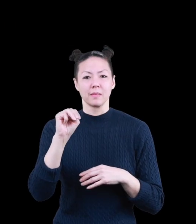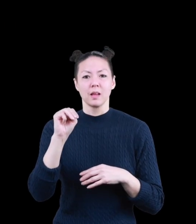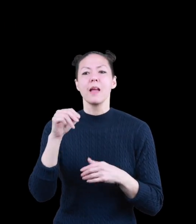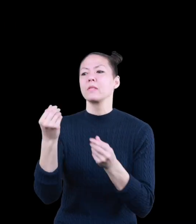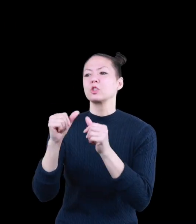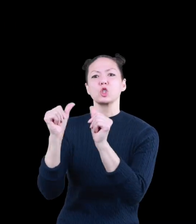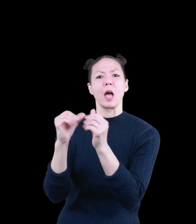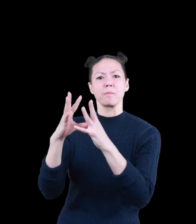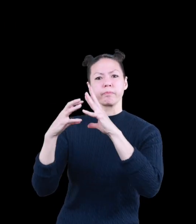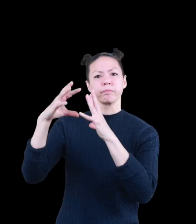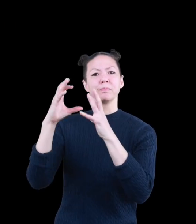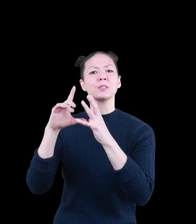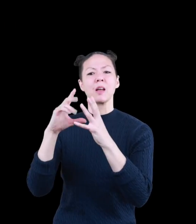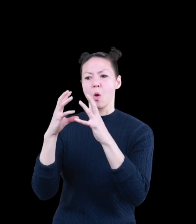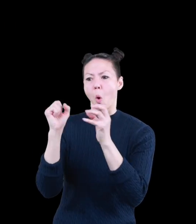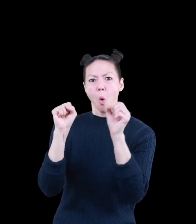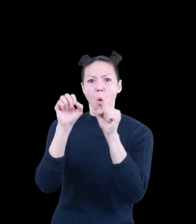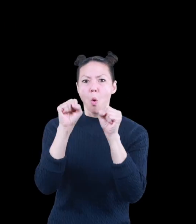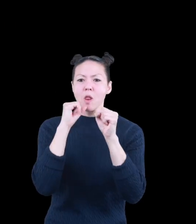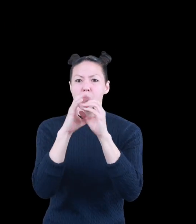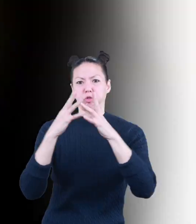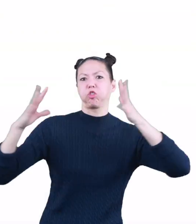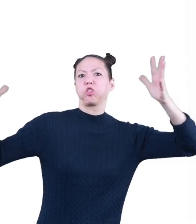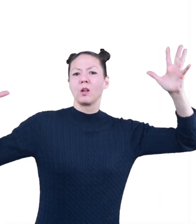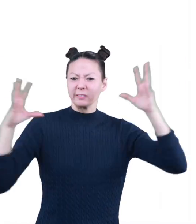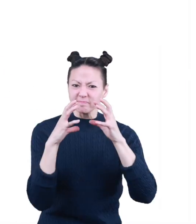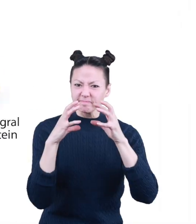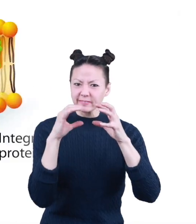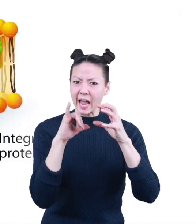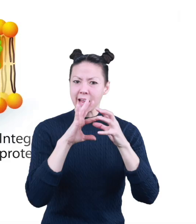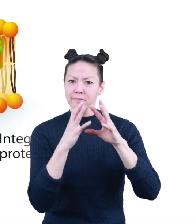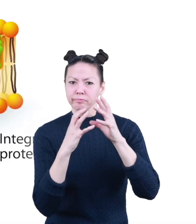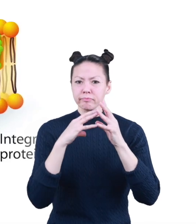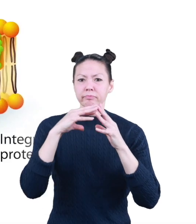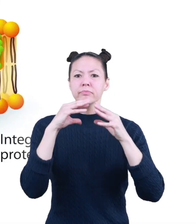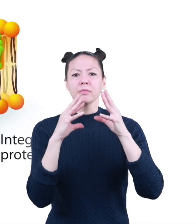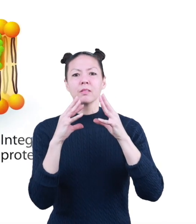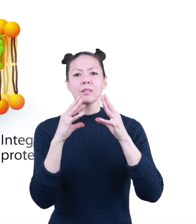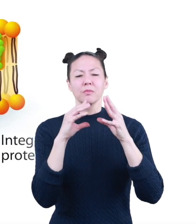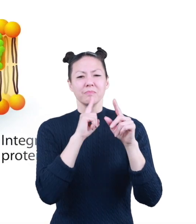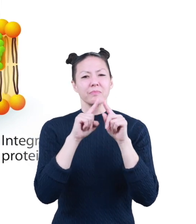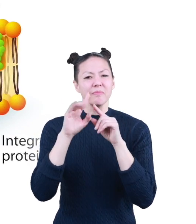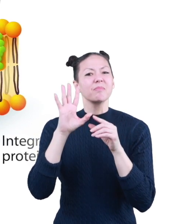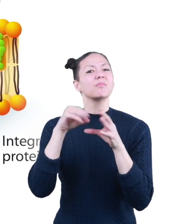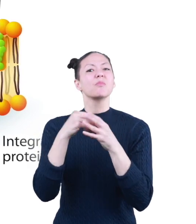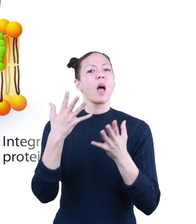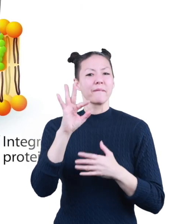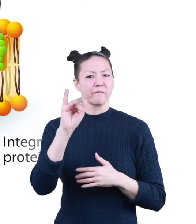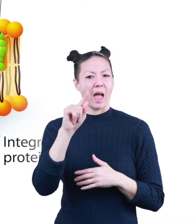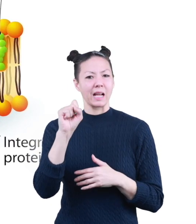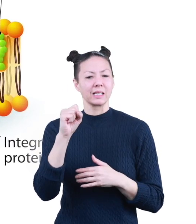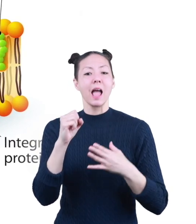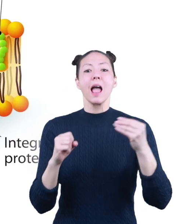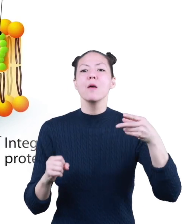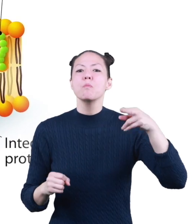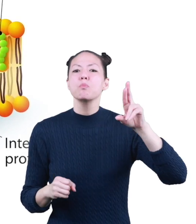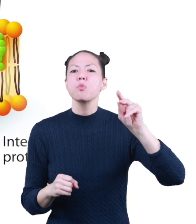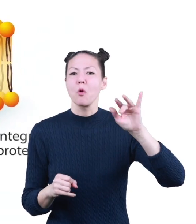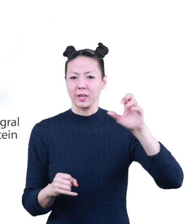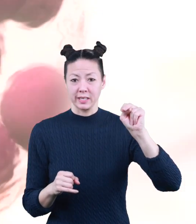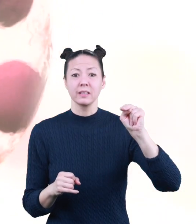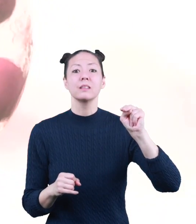gives cells its shape and holds everything in place. The cell membrane is made up of fats and proteins.